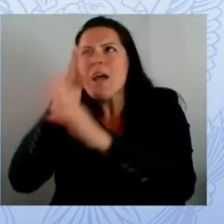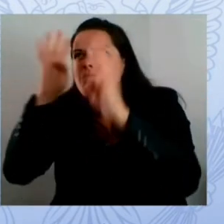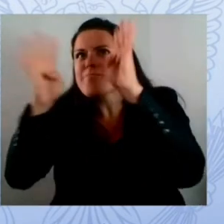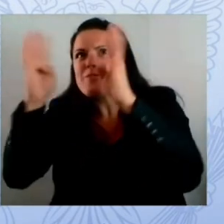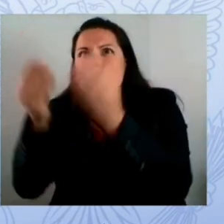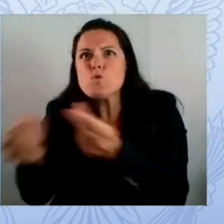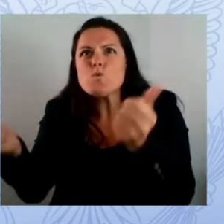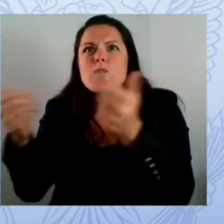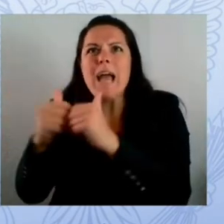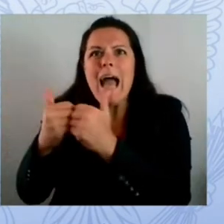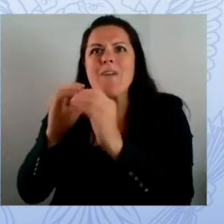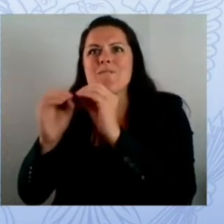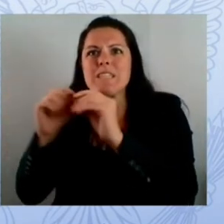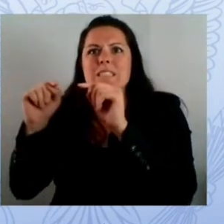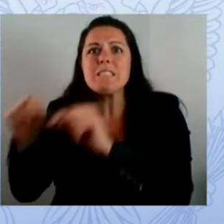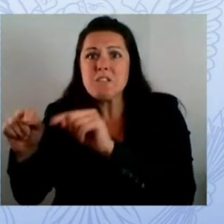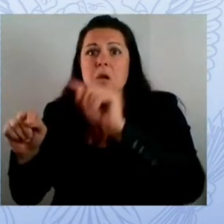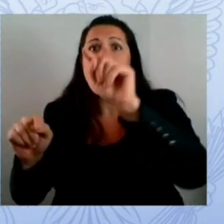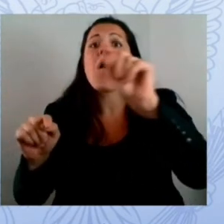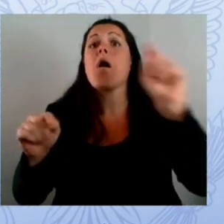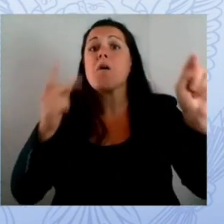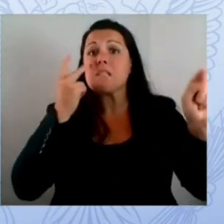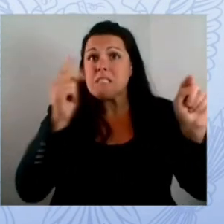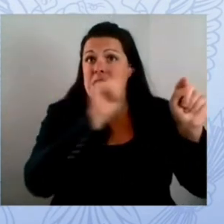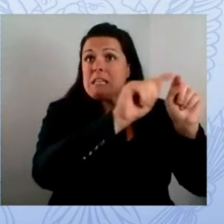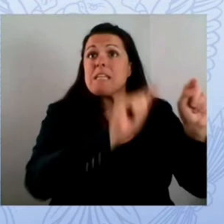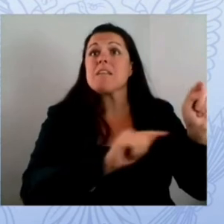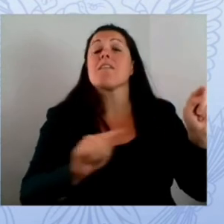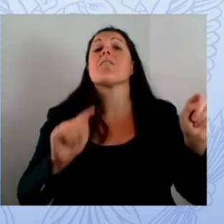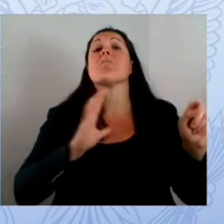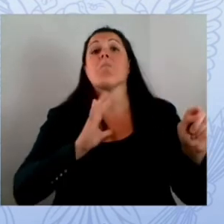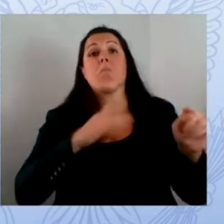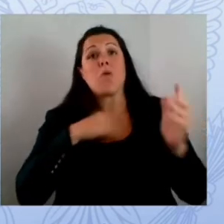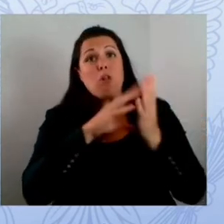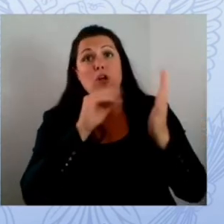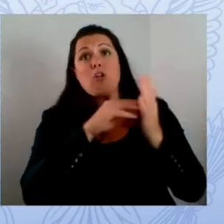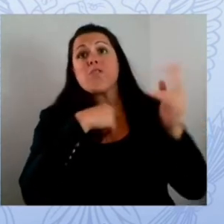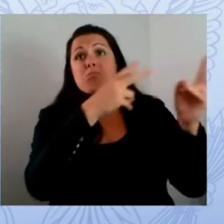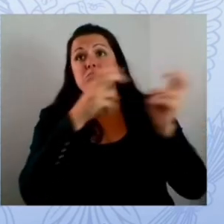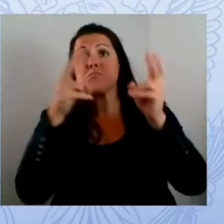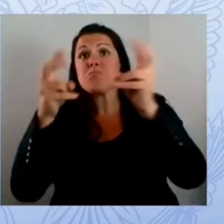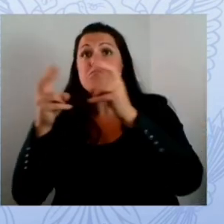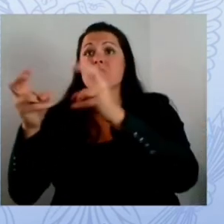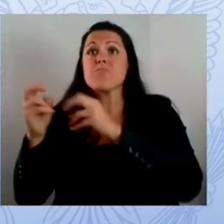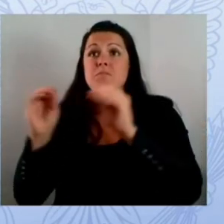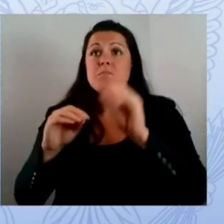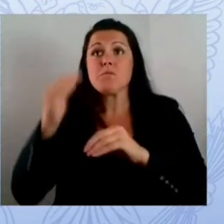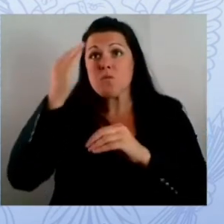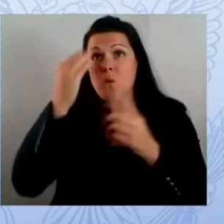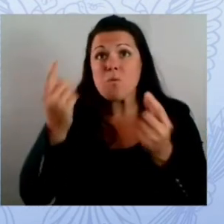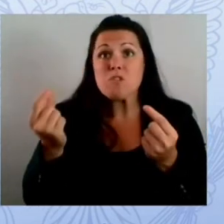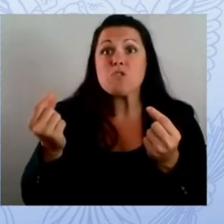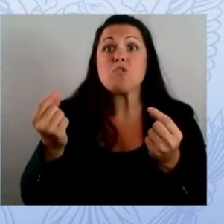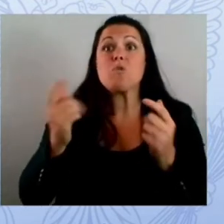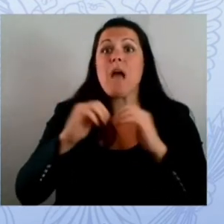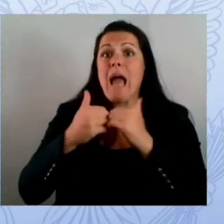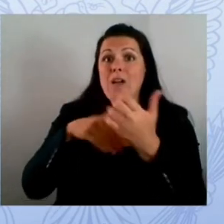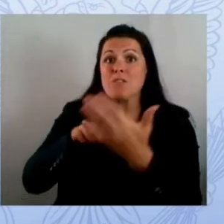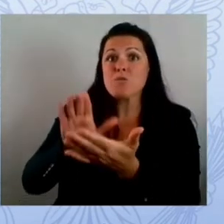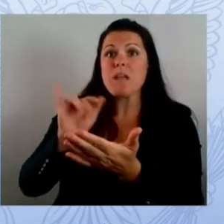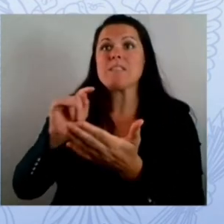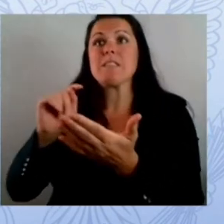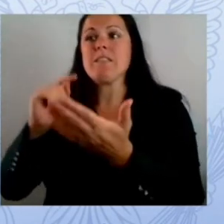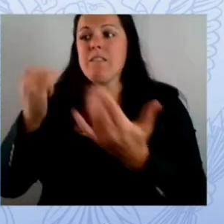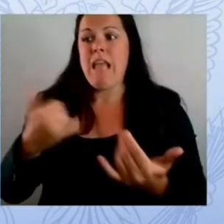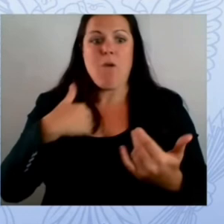to do and we know what works let's give that knowledge to everybody so everybody can apply that and when they do occur if